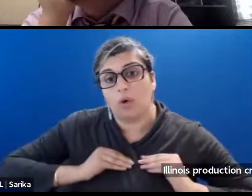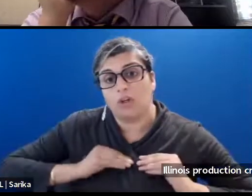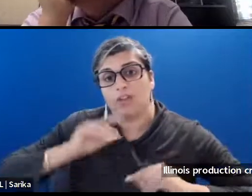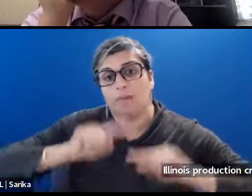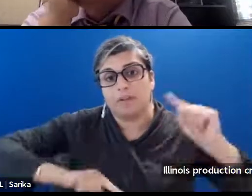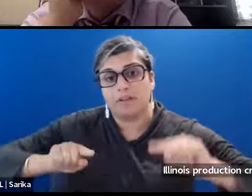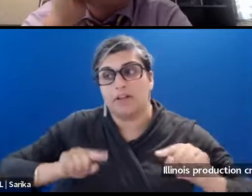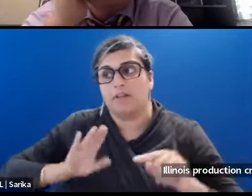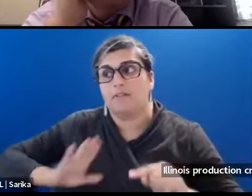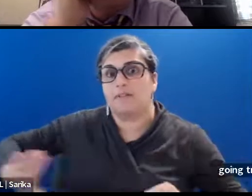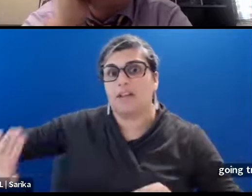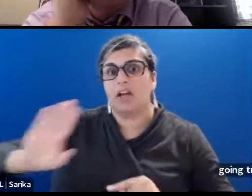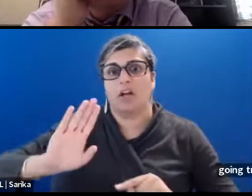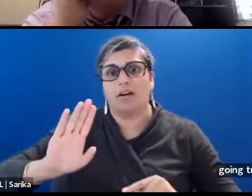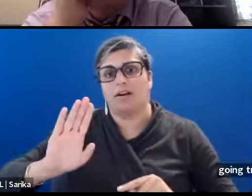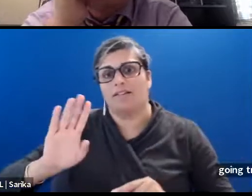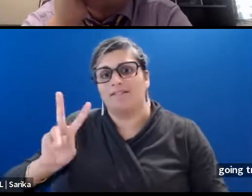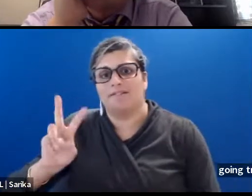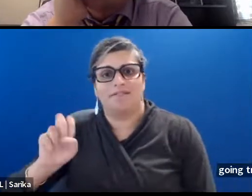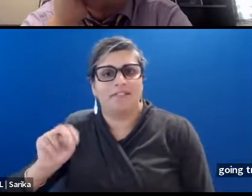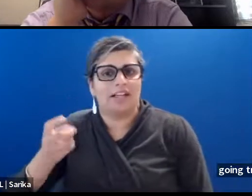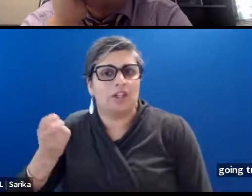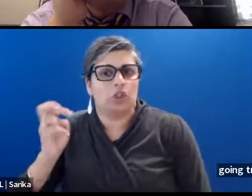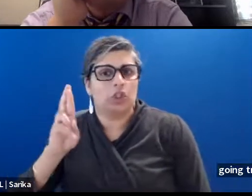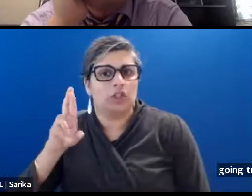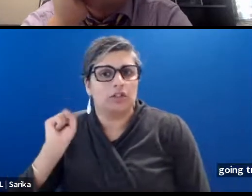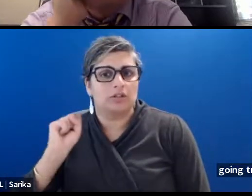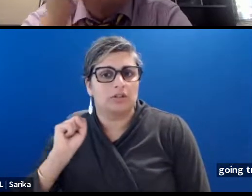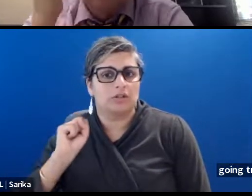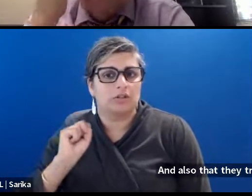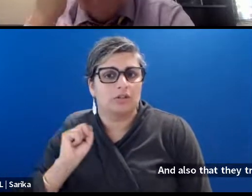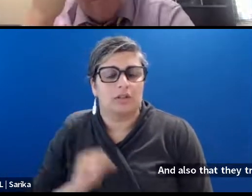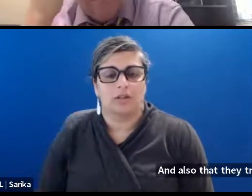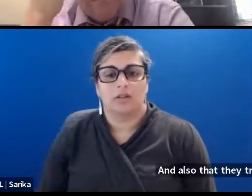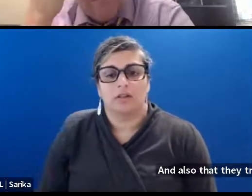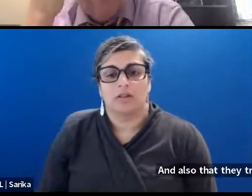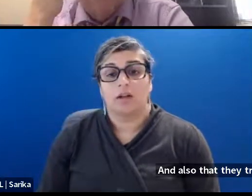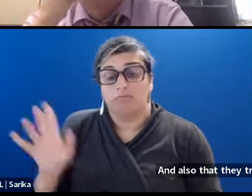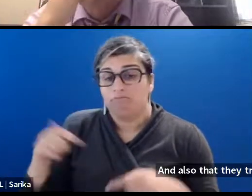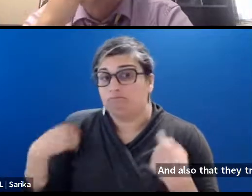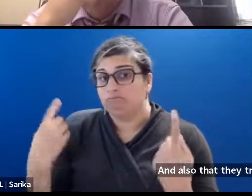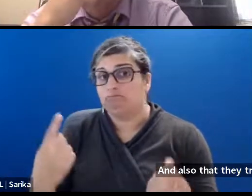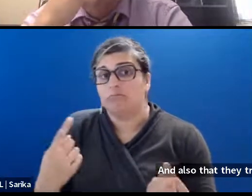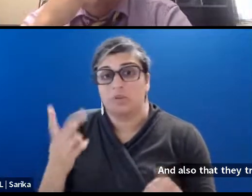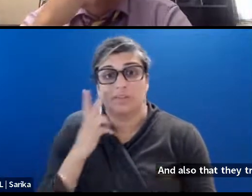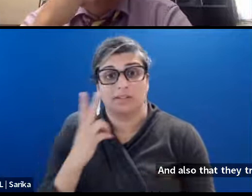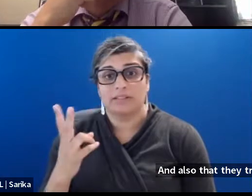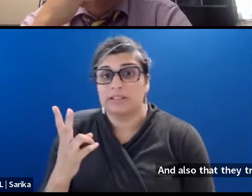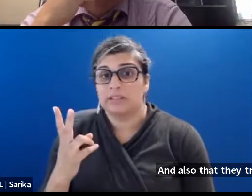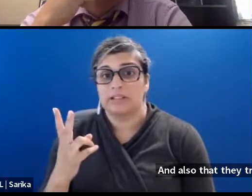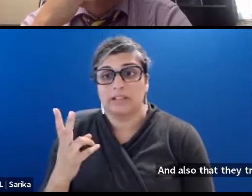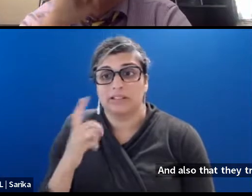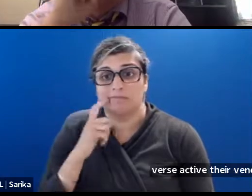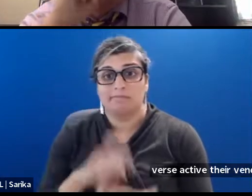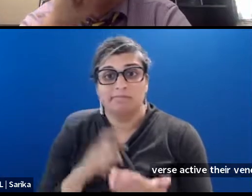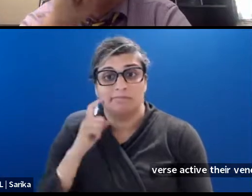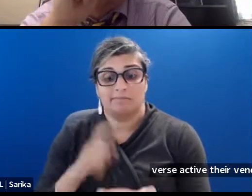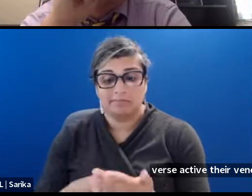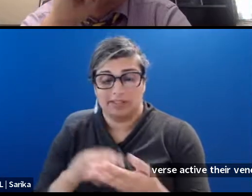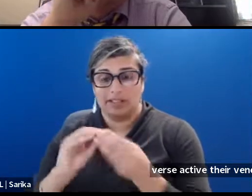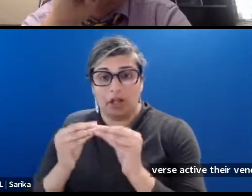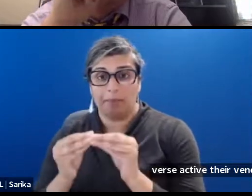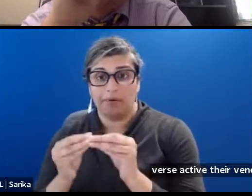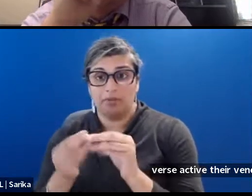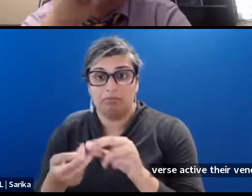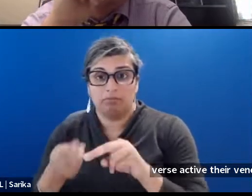of their vendors. So, um, and over the years we have, we have seen, uh, you know, those numbers grow from,